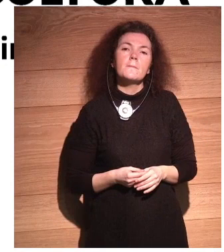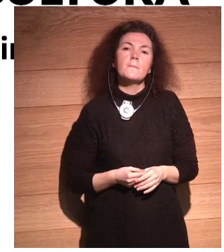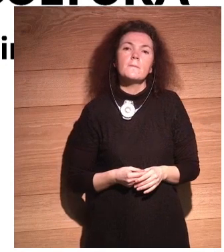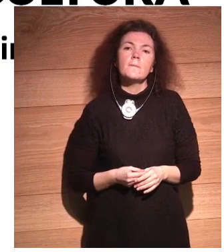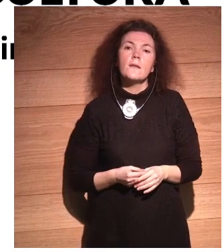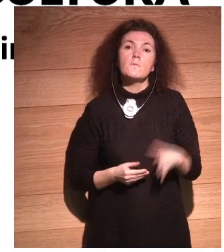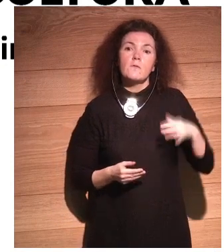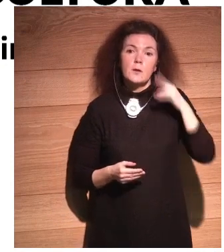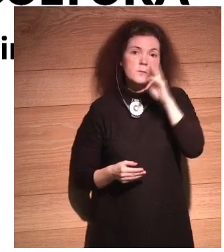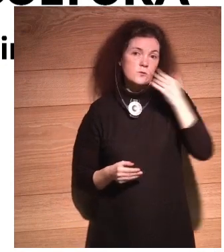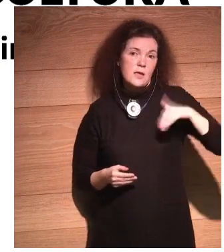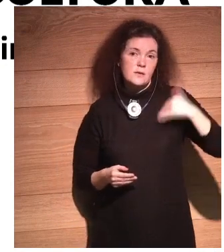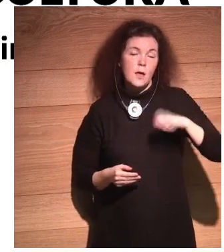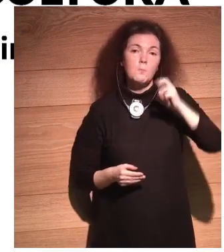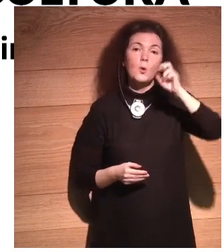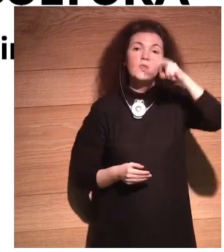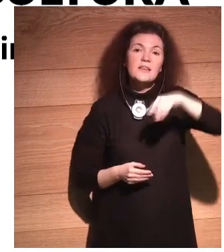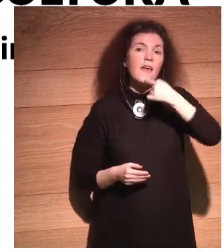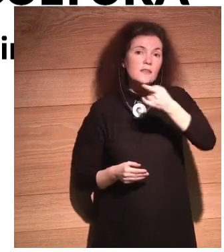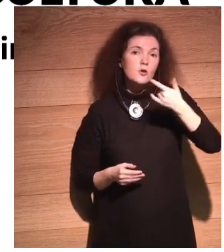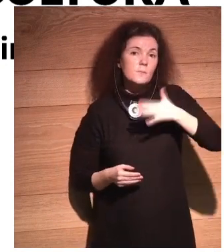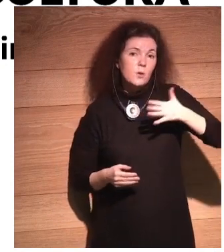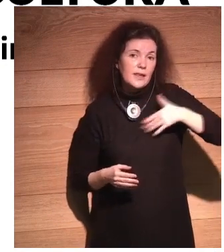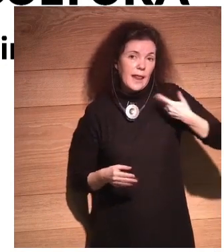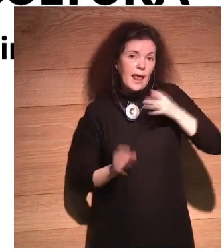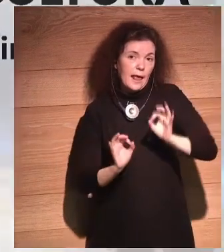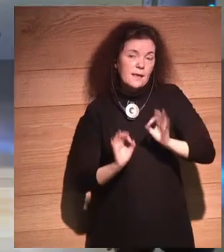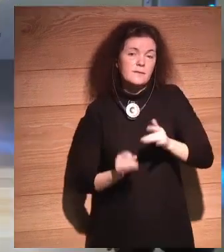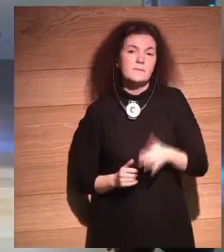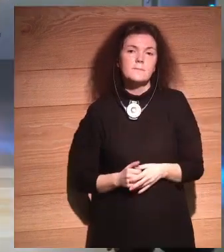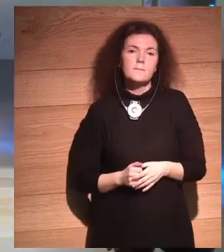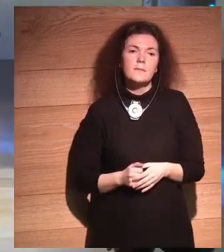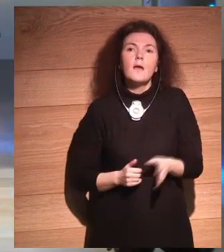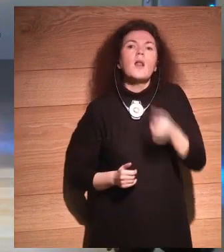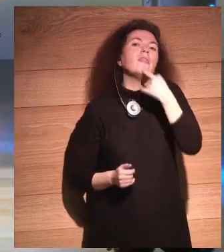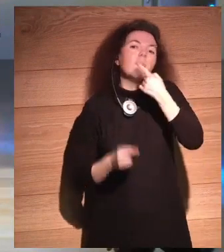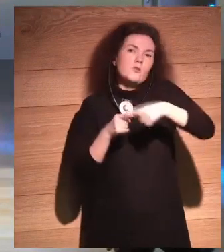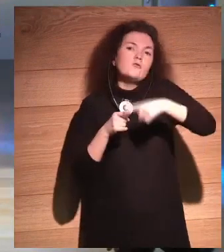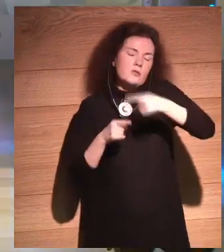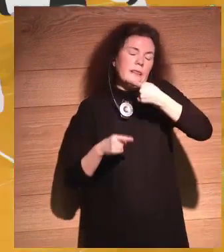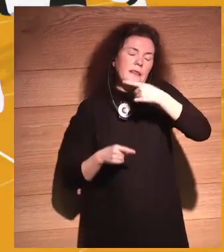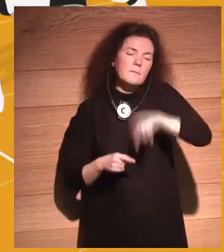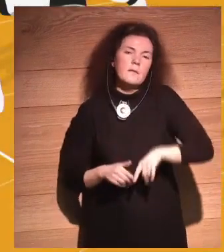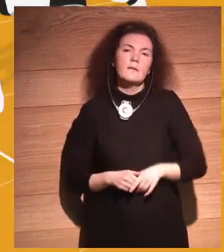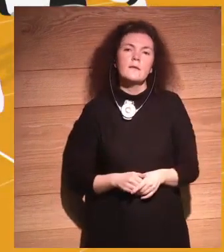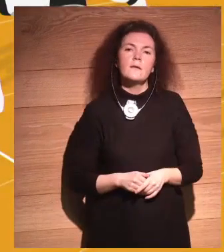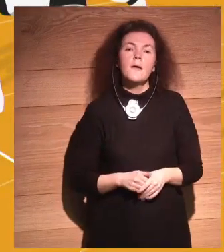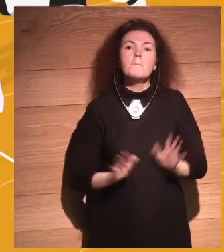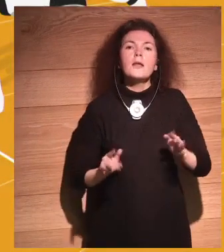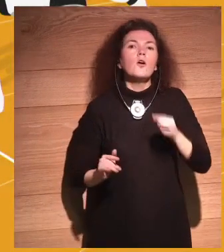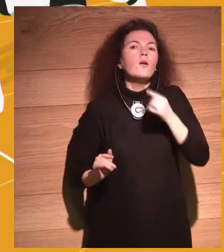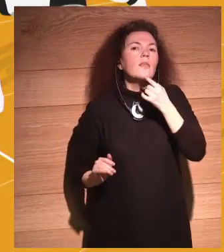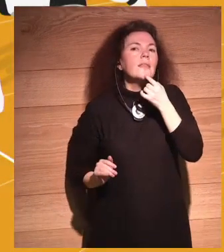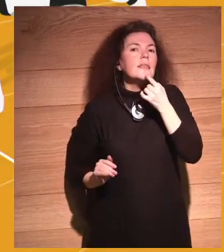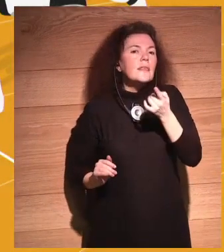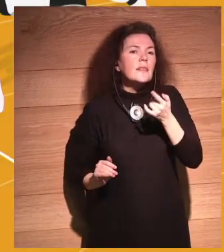mean, Putin already says that that's what he wants. Of course, he says many things. But he says that he wants to make sure that